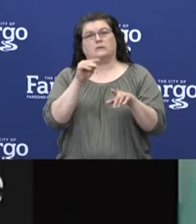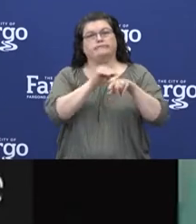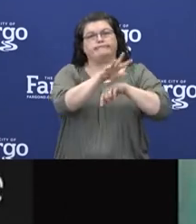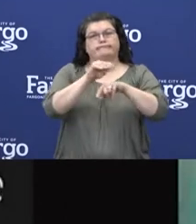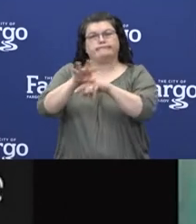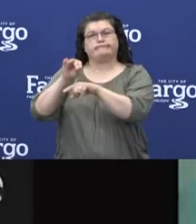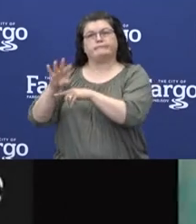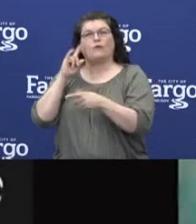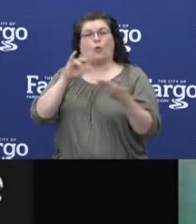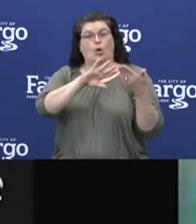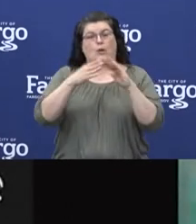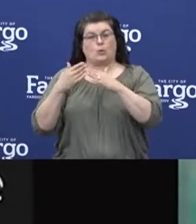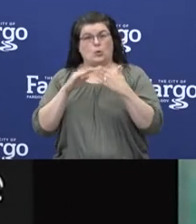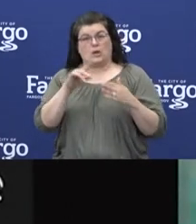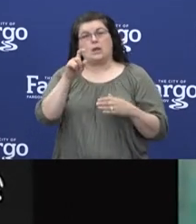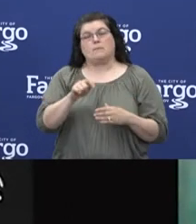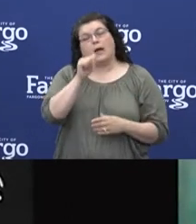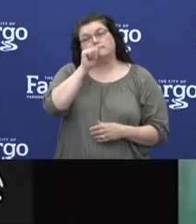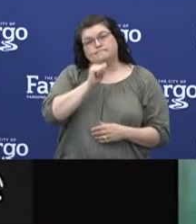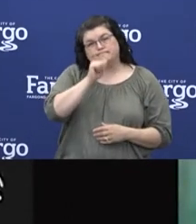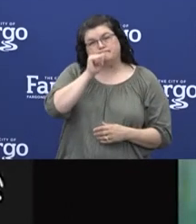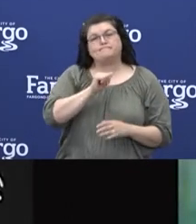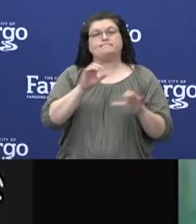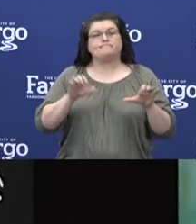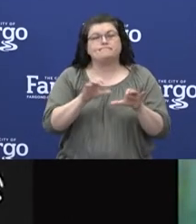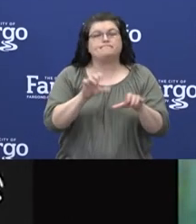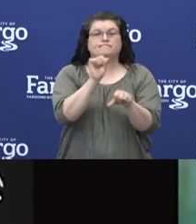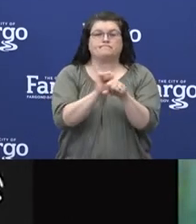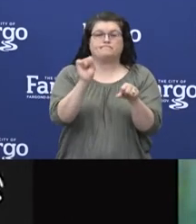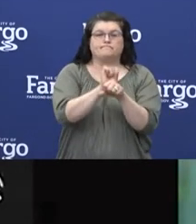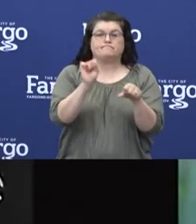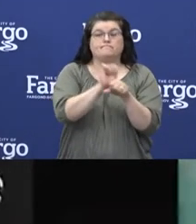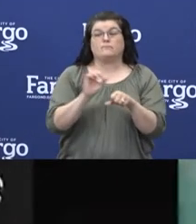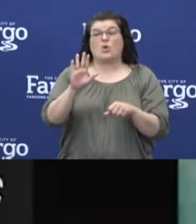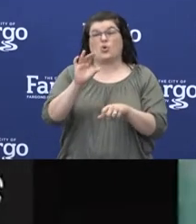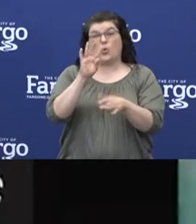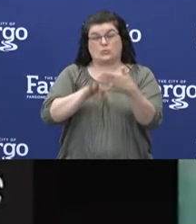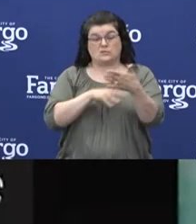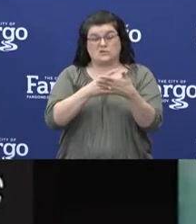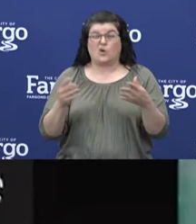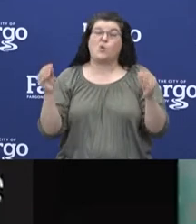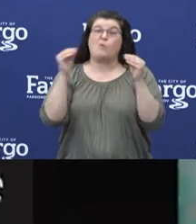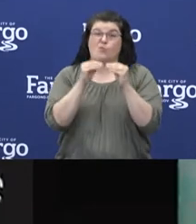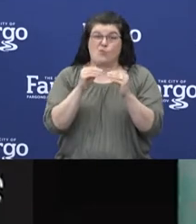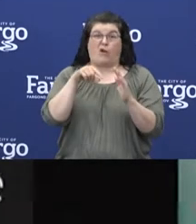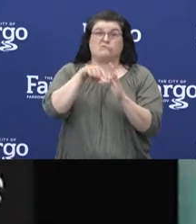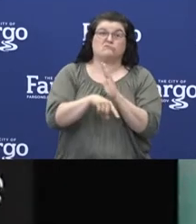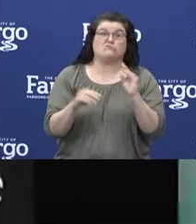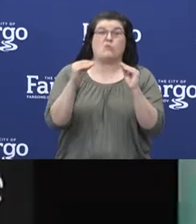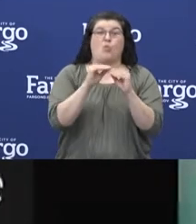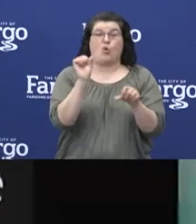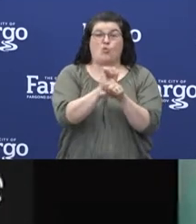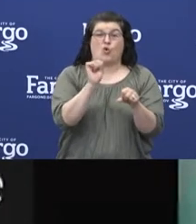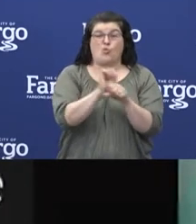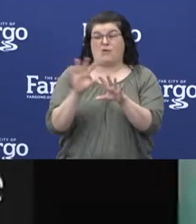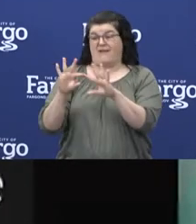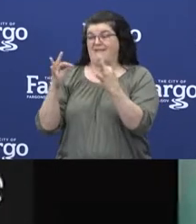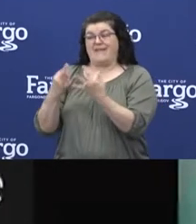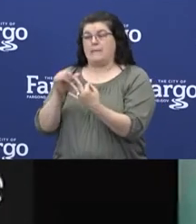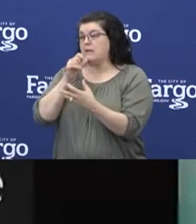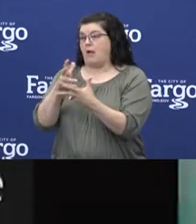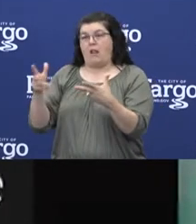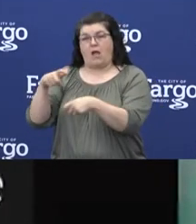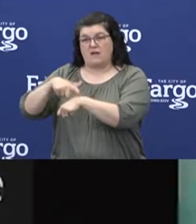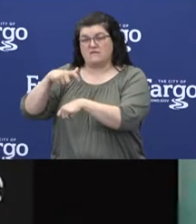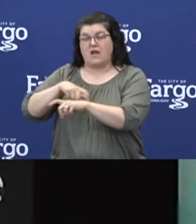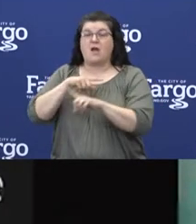requires a lot of patience and perseverance, sacrificing regular work schedules and taking them away from time with their families. I may be biased,